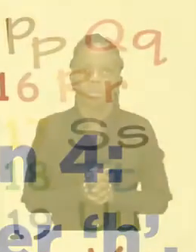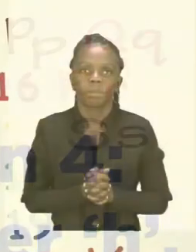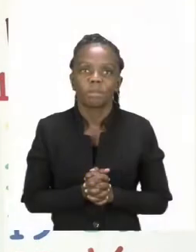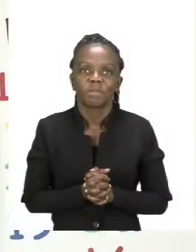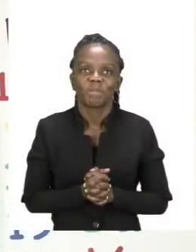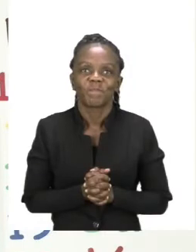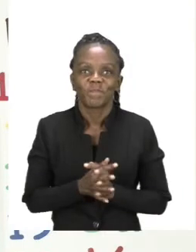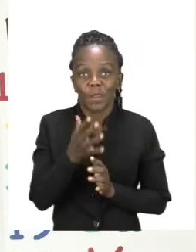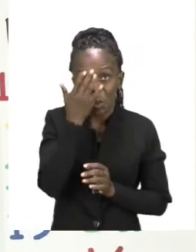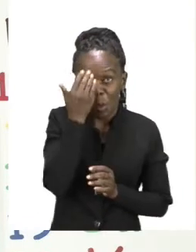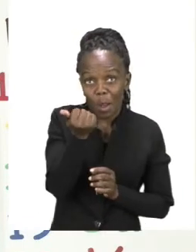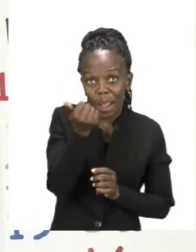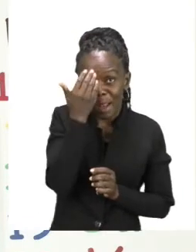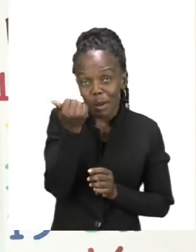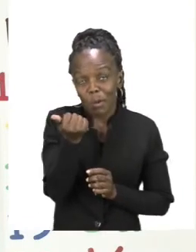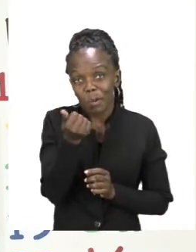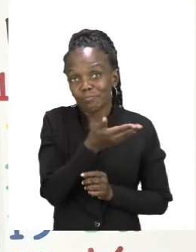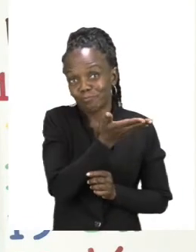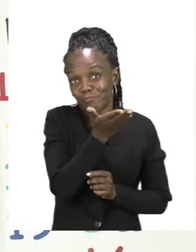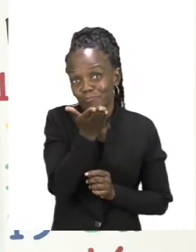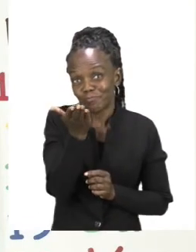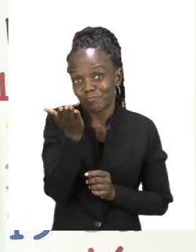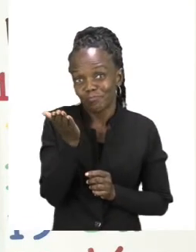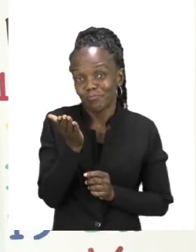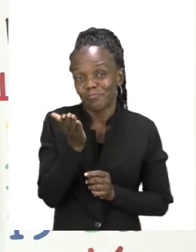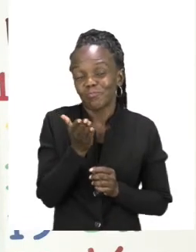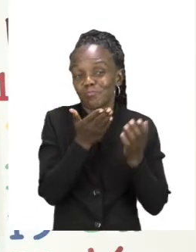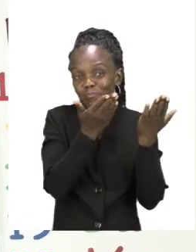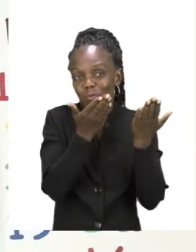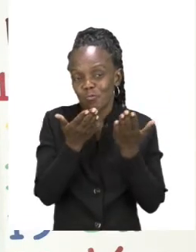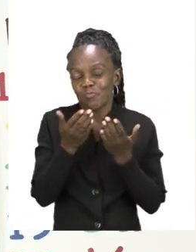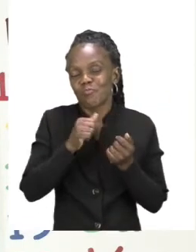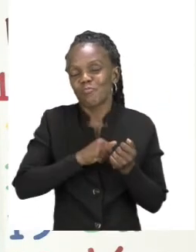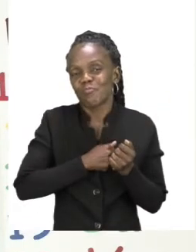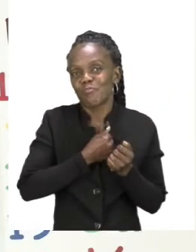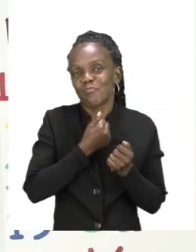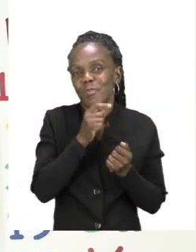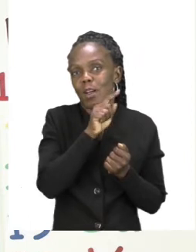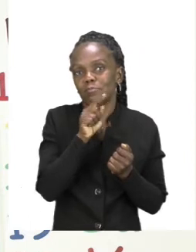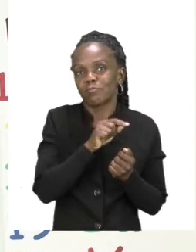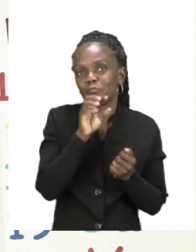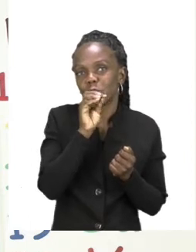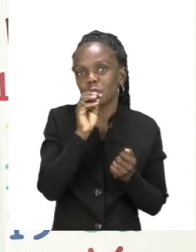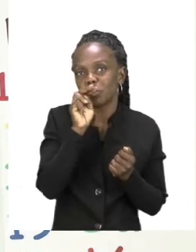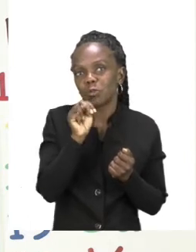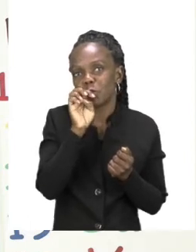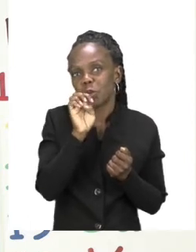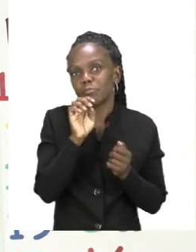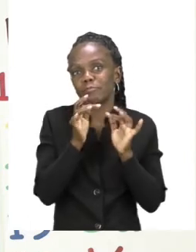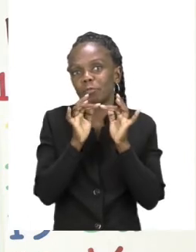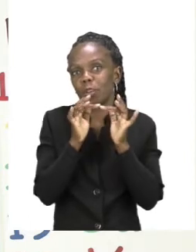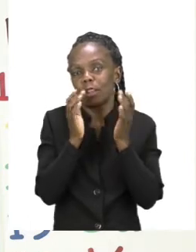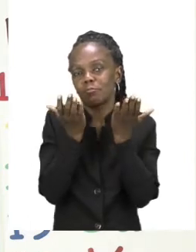Hello everyone and welcome to MyZone Online School. My